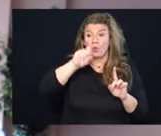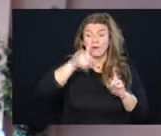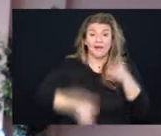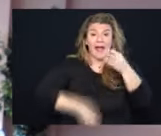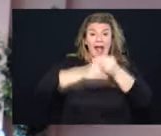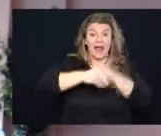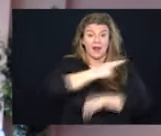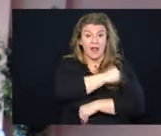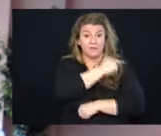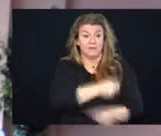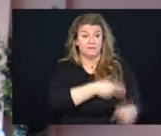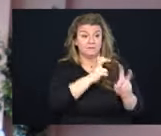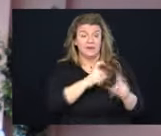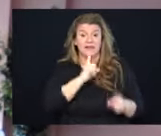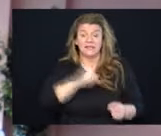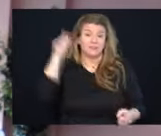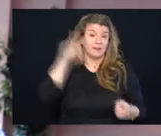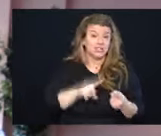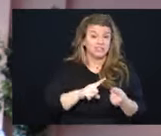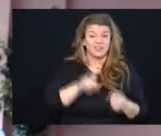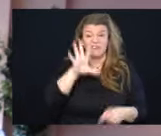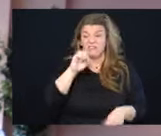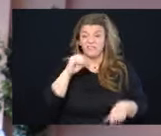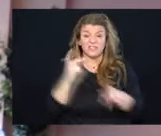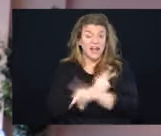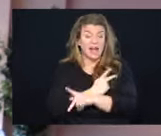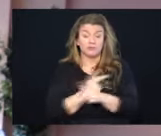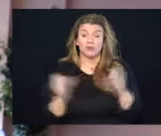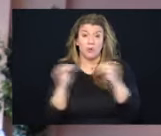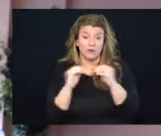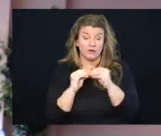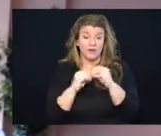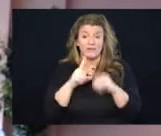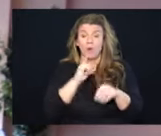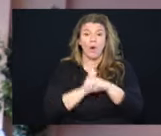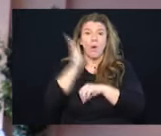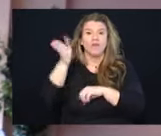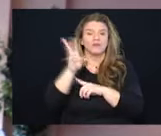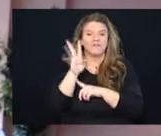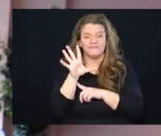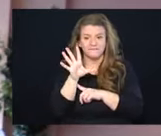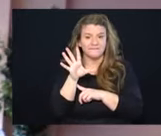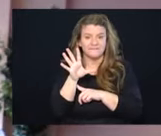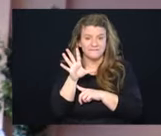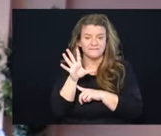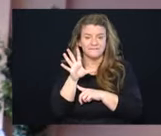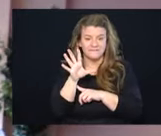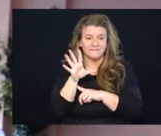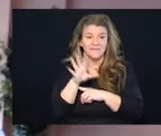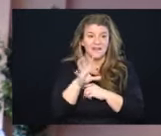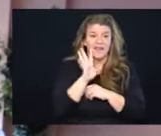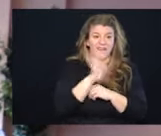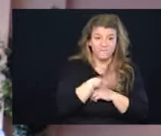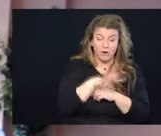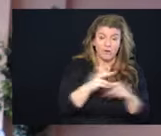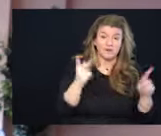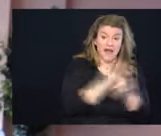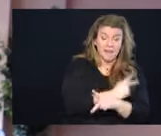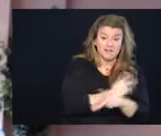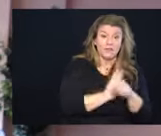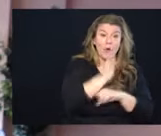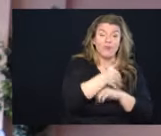substantially diminished 50 times or so if you're over 65 and 44 times if you're over